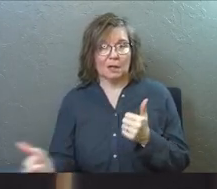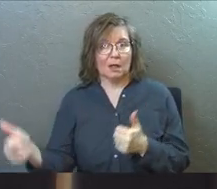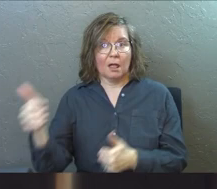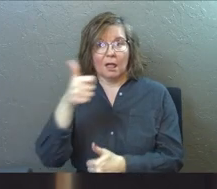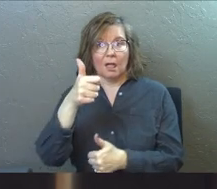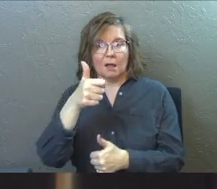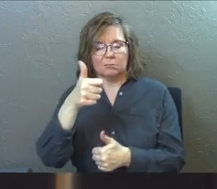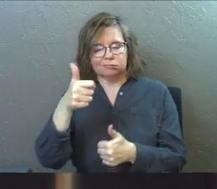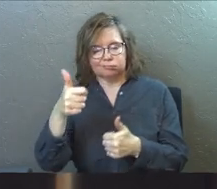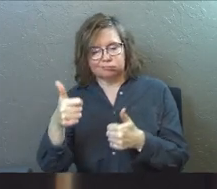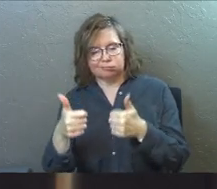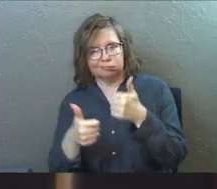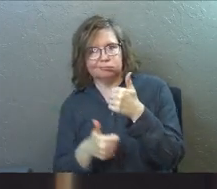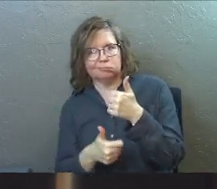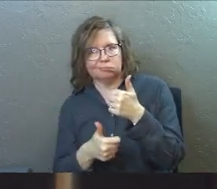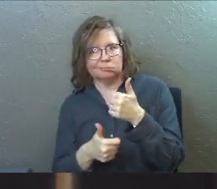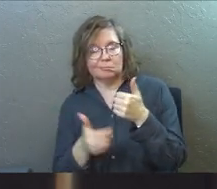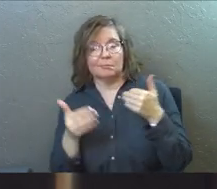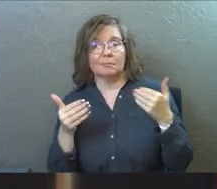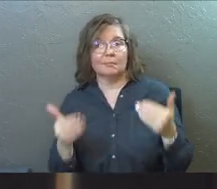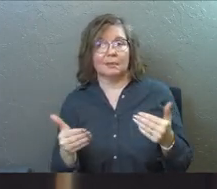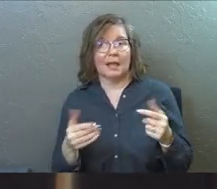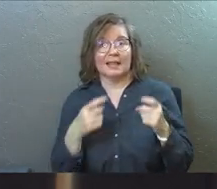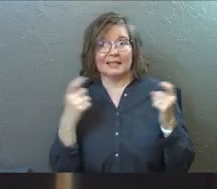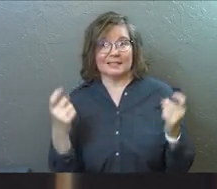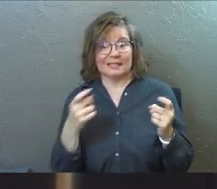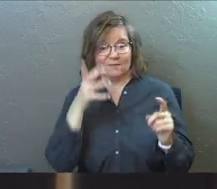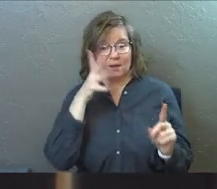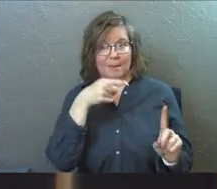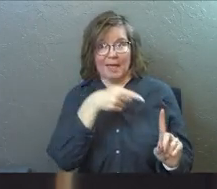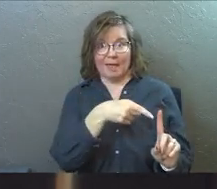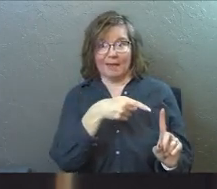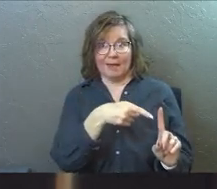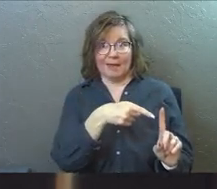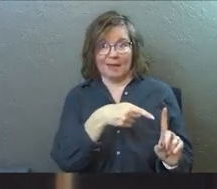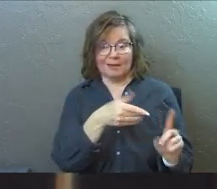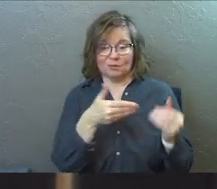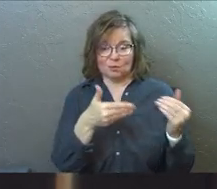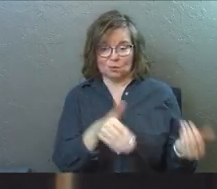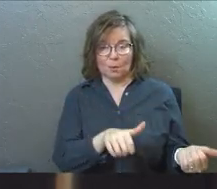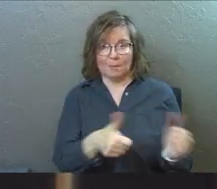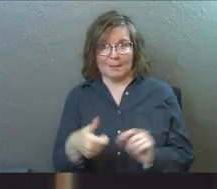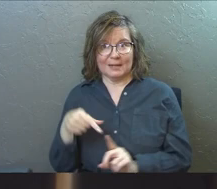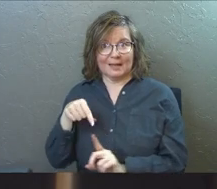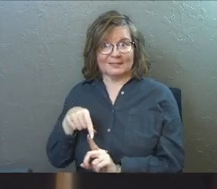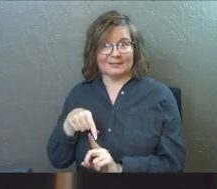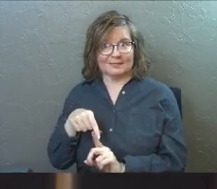status again and allows this sinful man to baptize him.